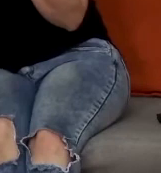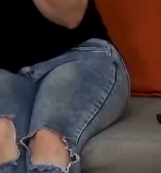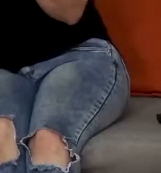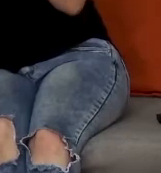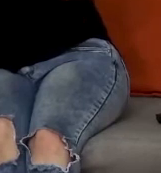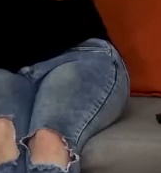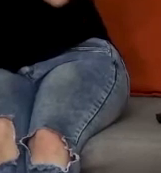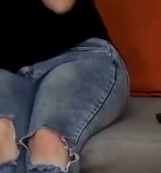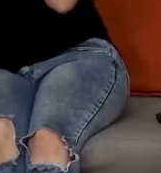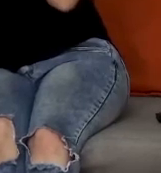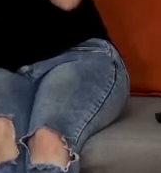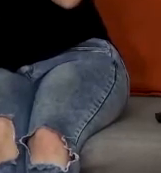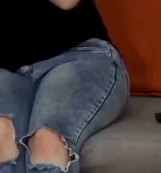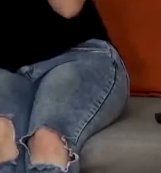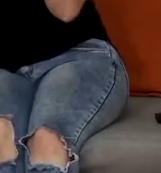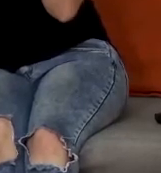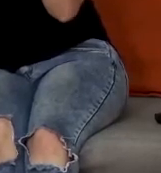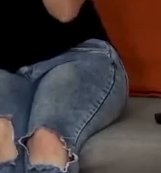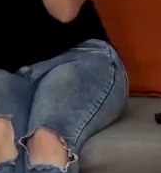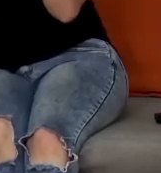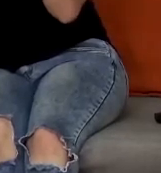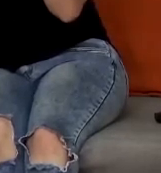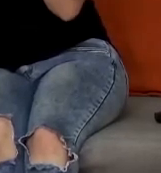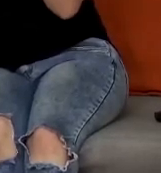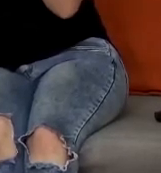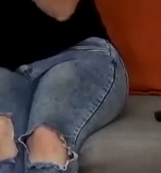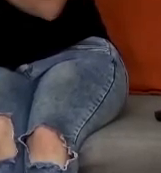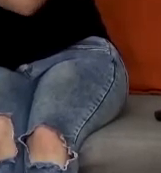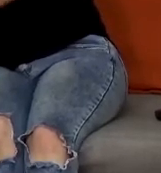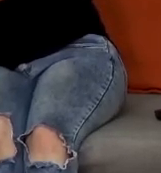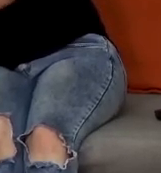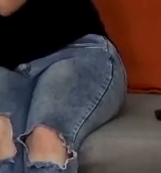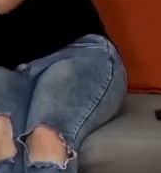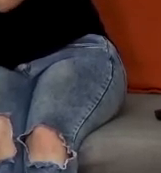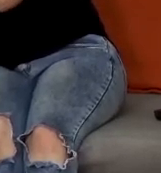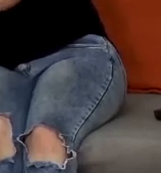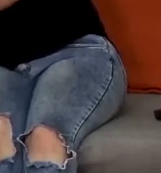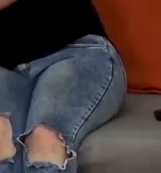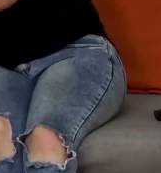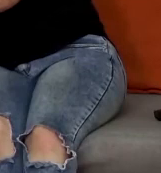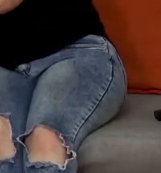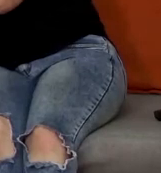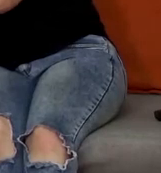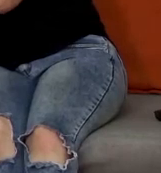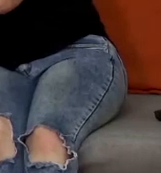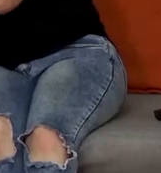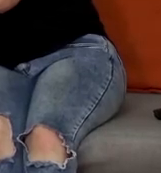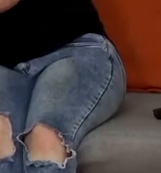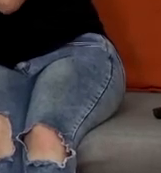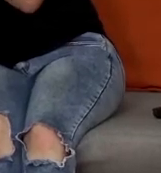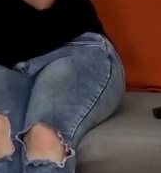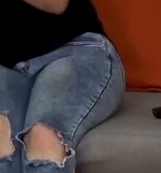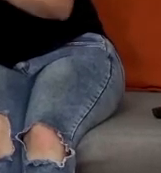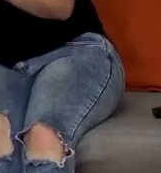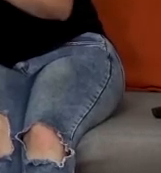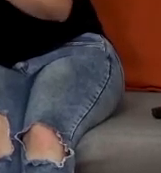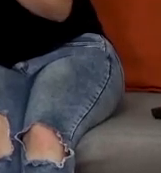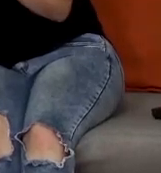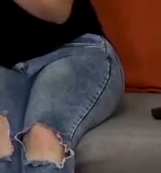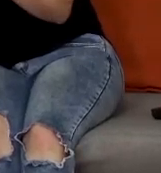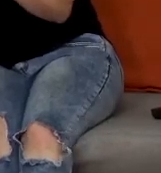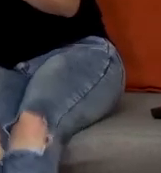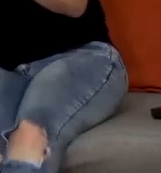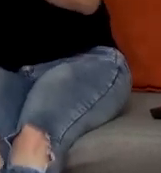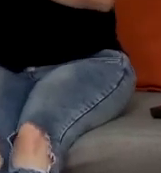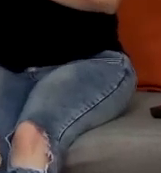actually, you've processed already and you've been listening. So you're actually in auditory, you're listening to what's going on. Some of us